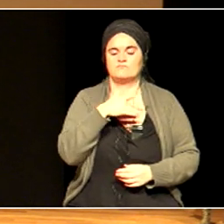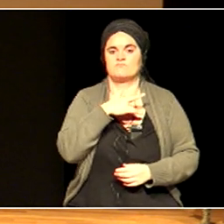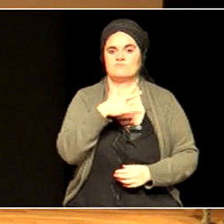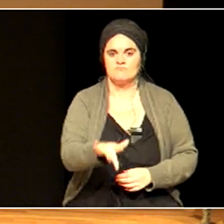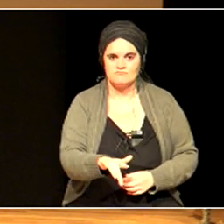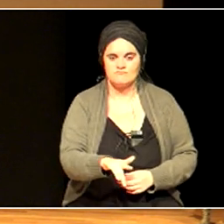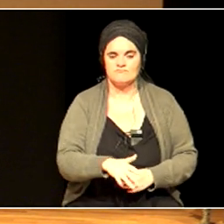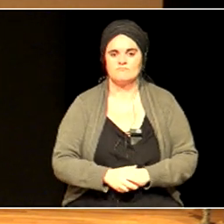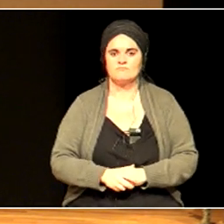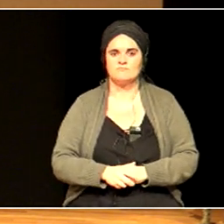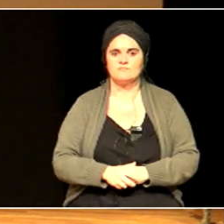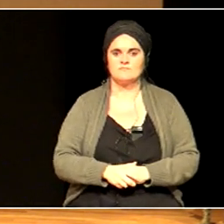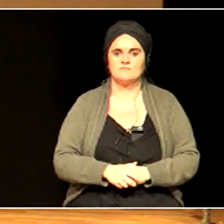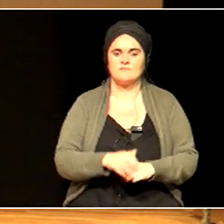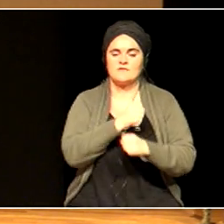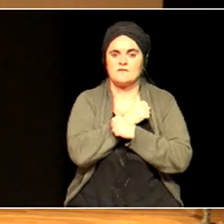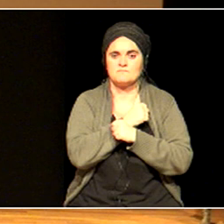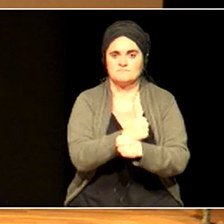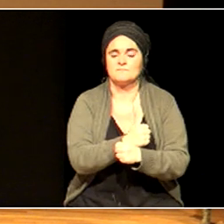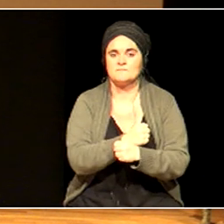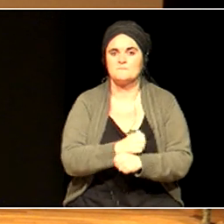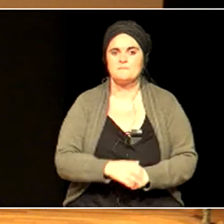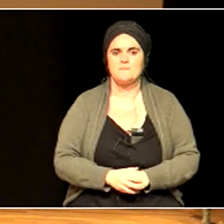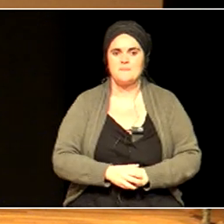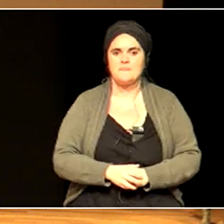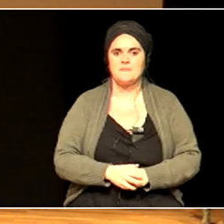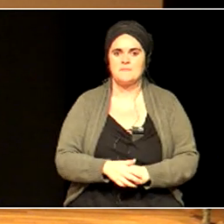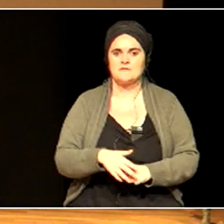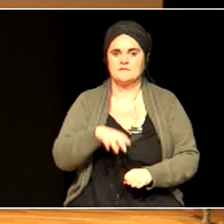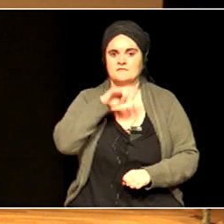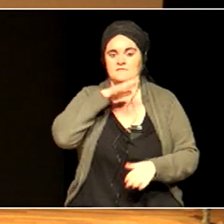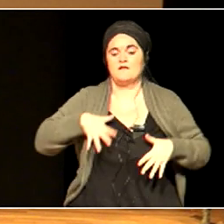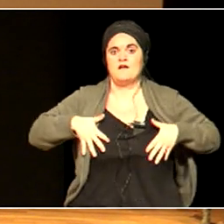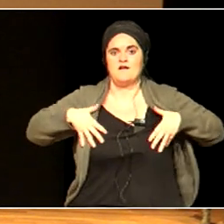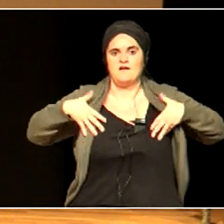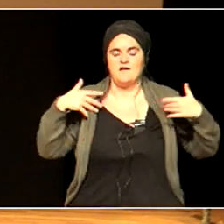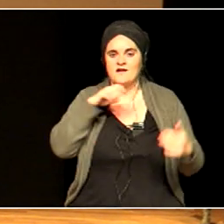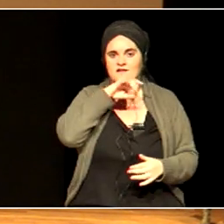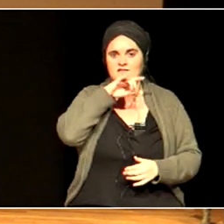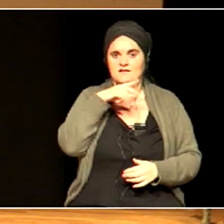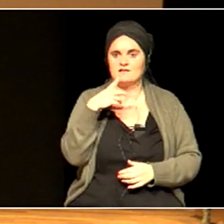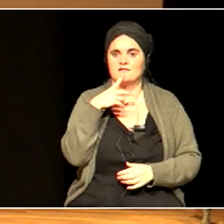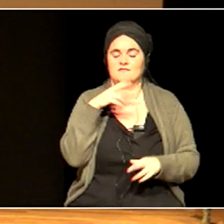love, joy, hope,